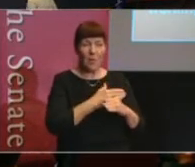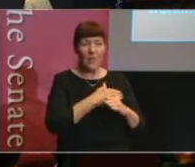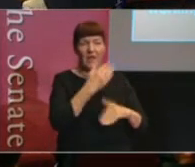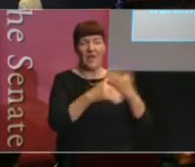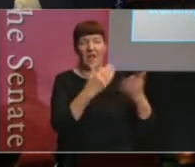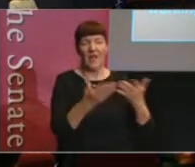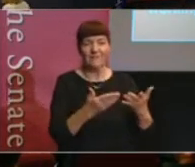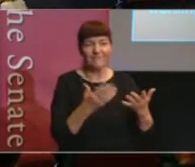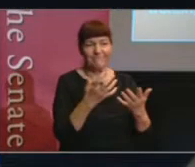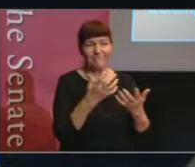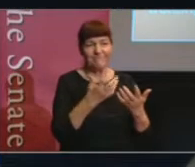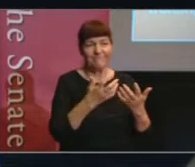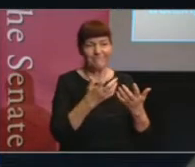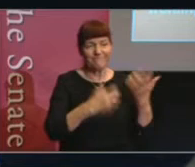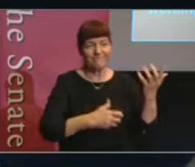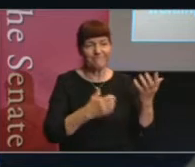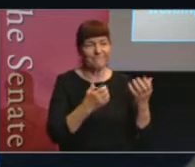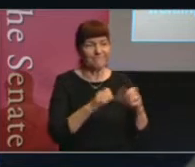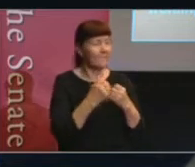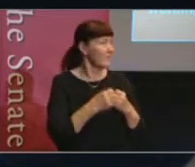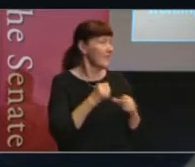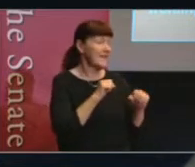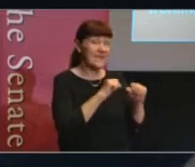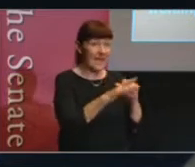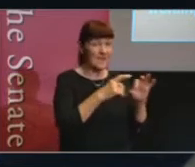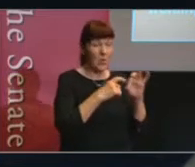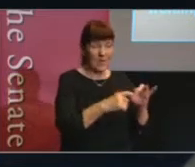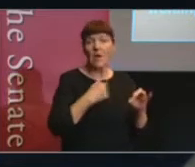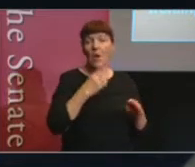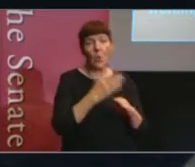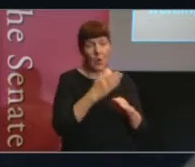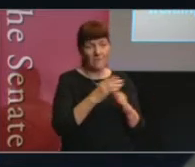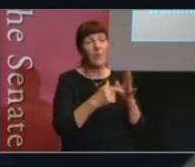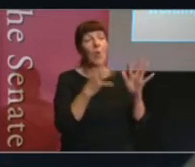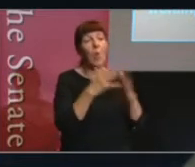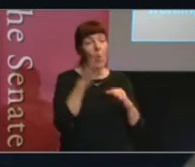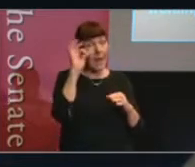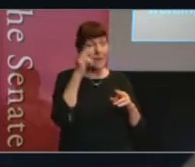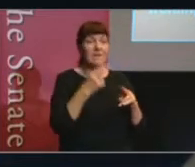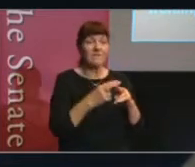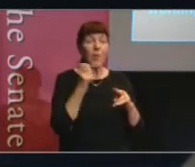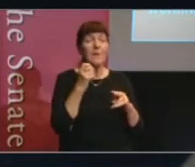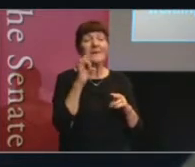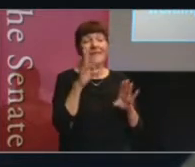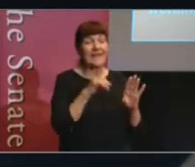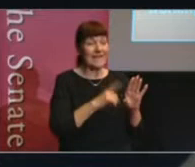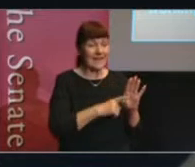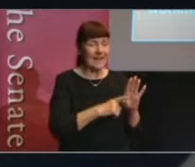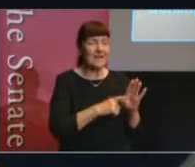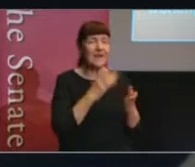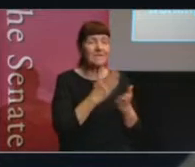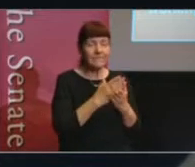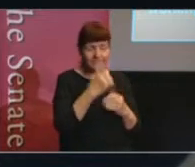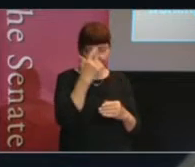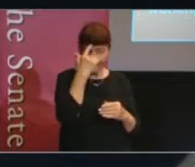Yeah, thanks. That's an excellent question. And I worked for the Law Council for nearly 10 years and I definitely have distinct memories of